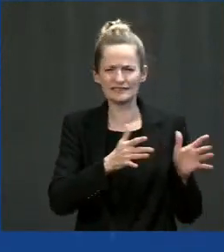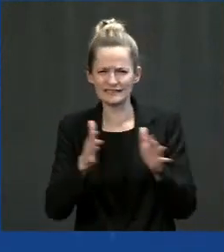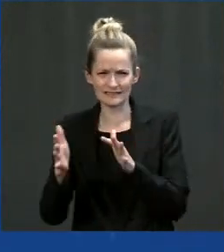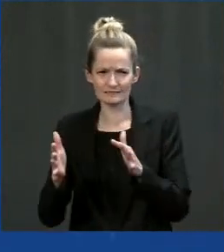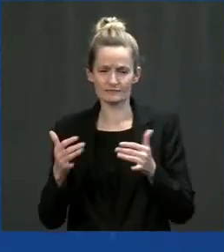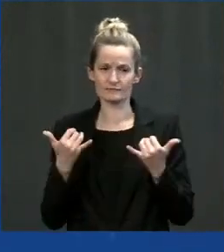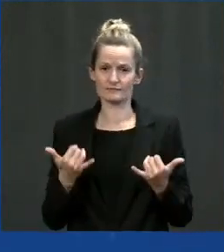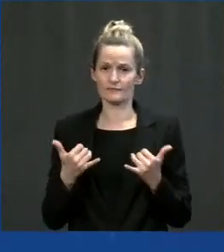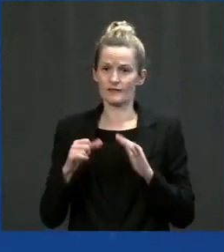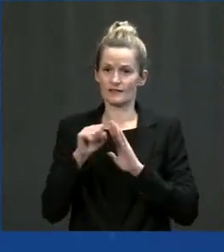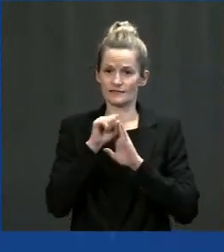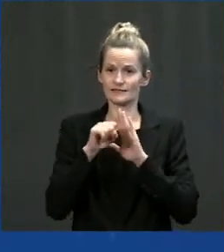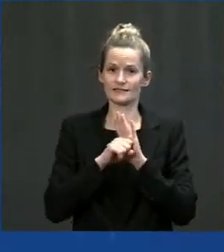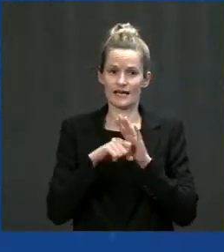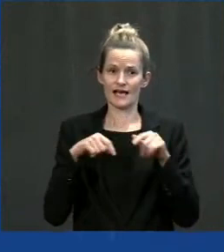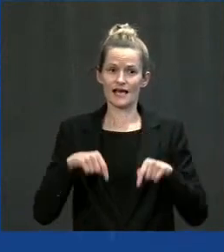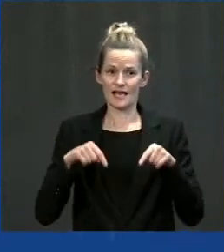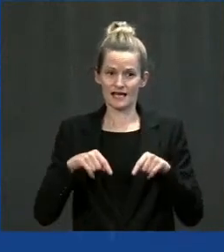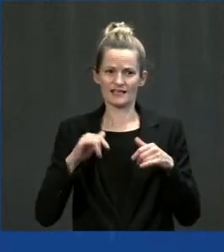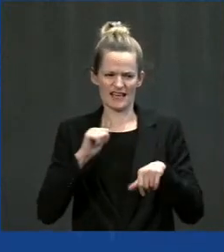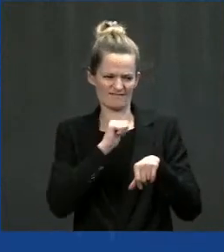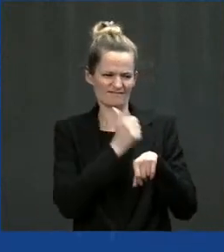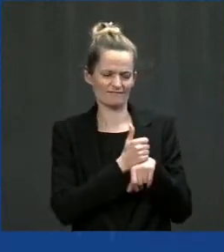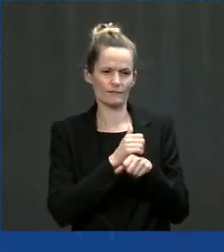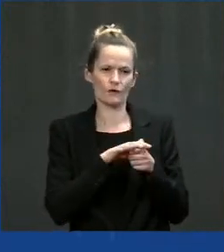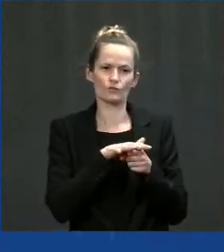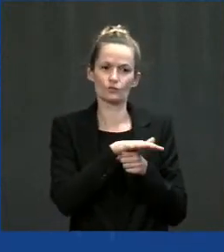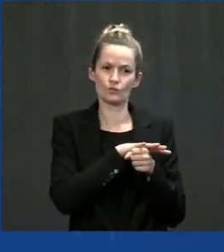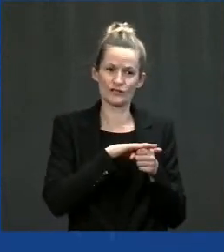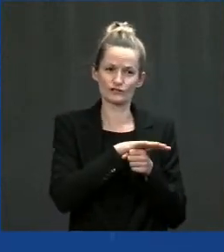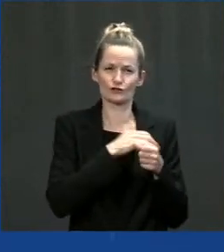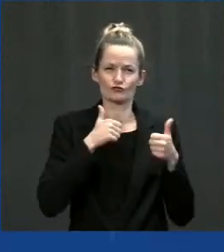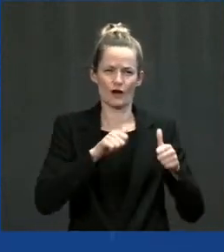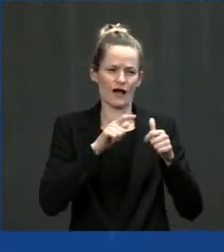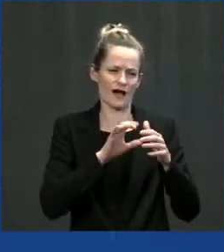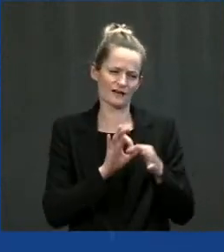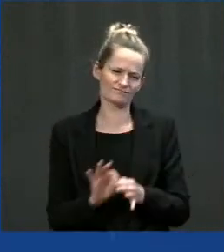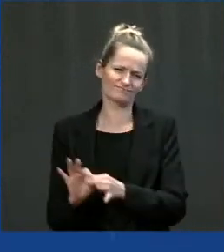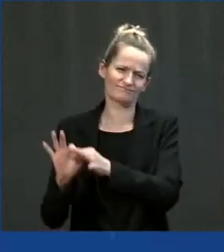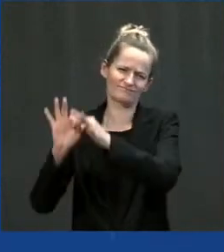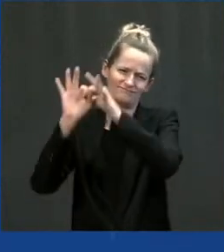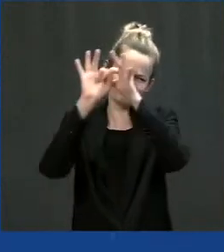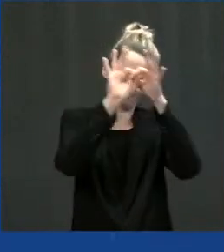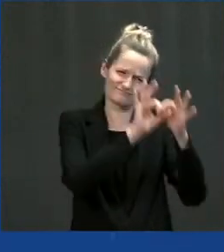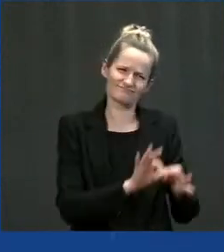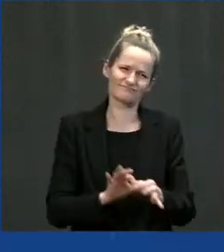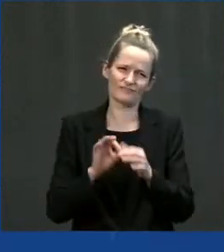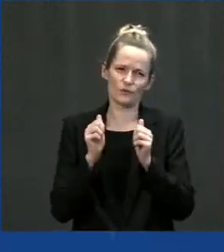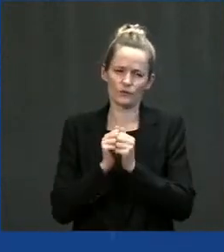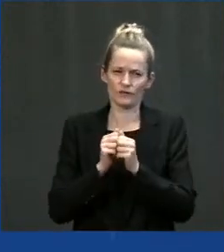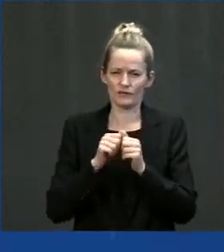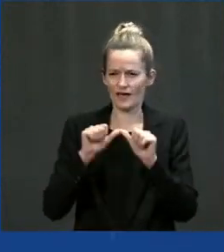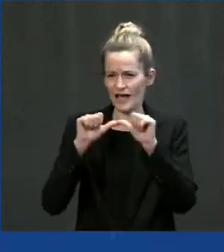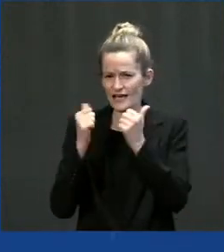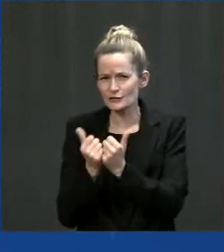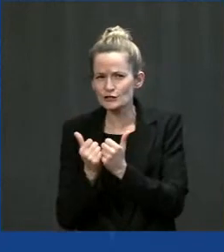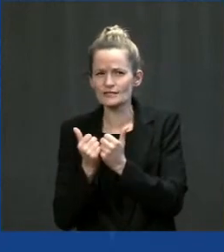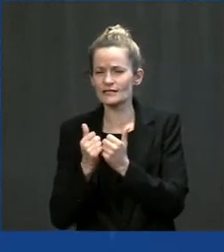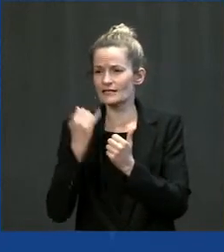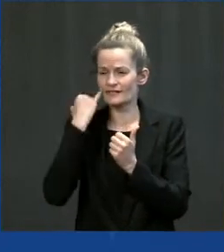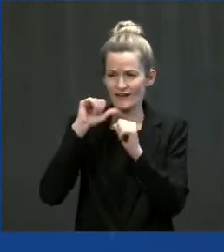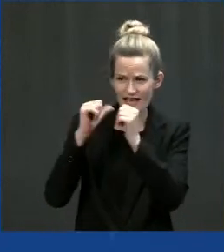a regional authority to coordinate efforts with existing transit agencies across our region.